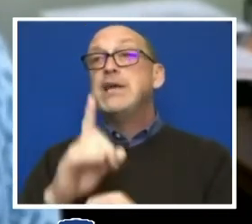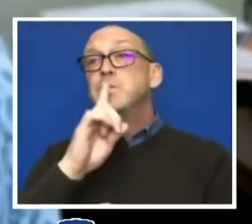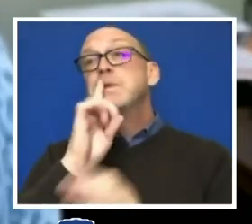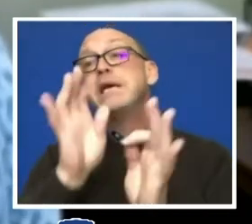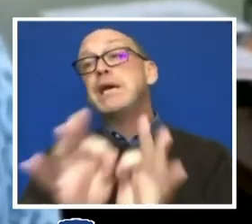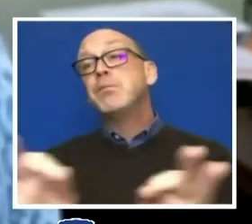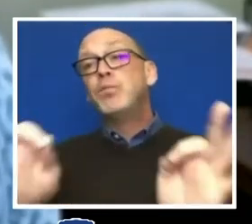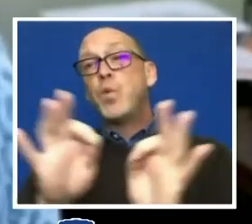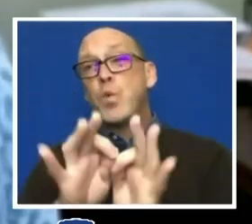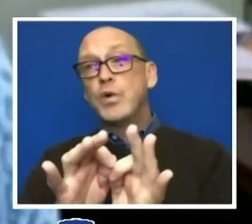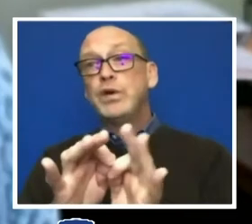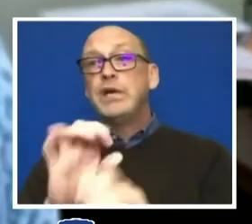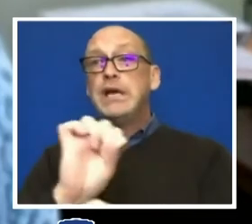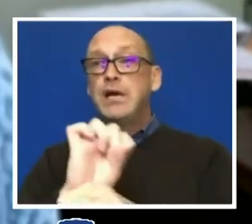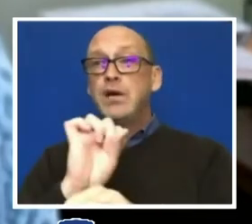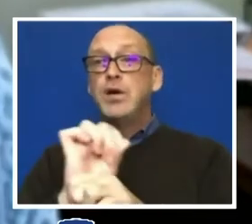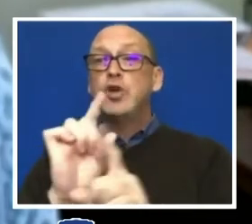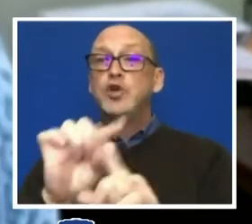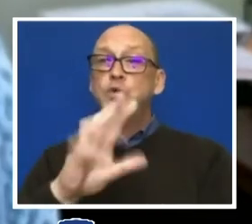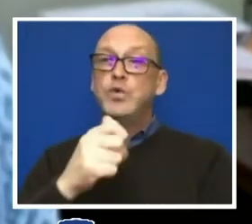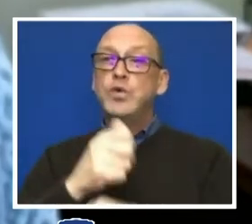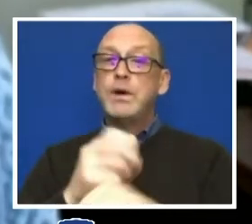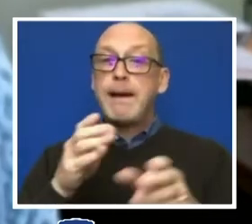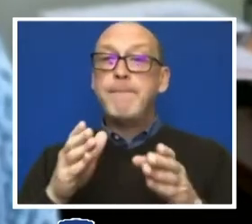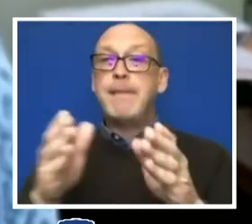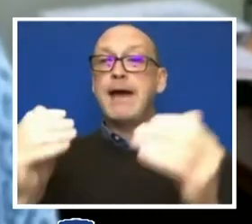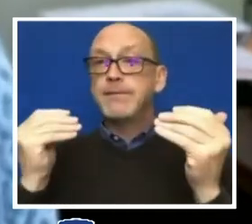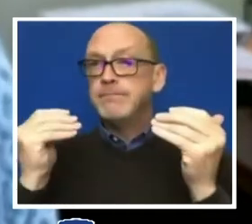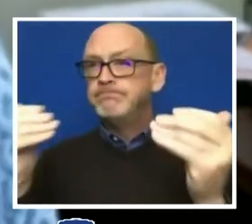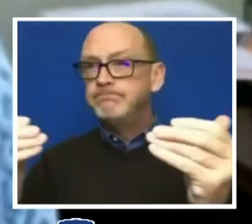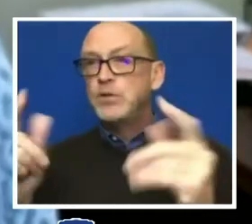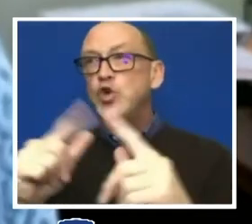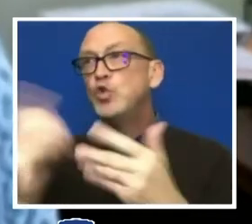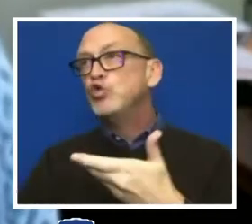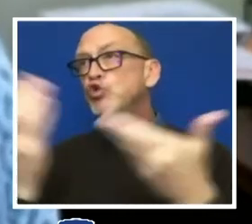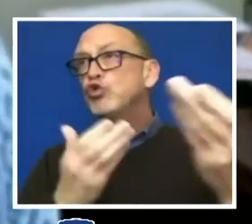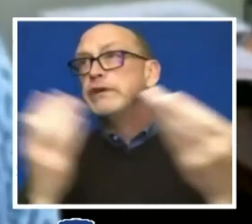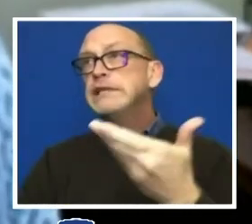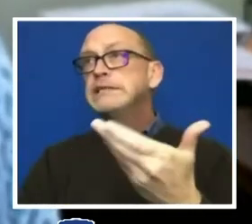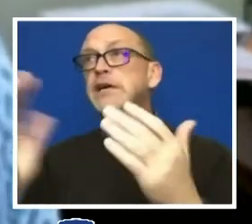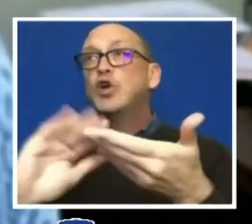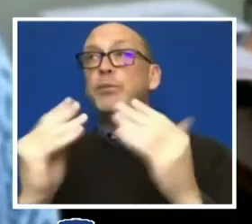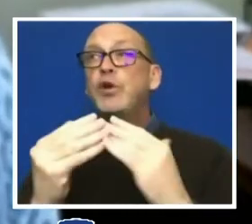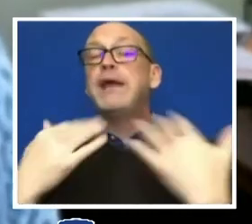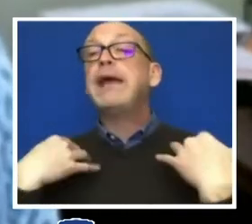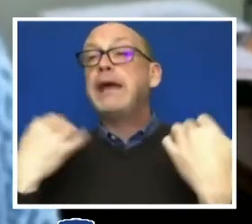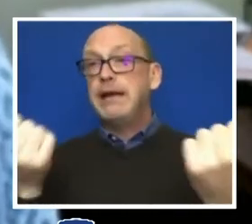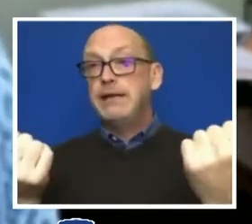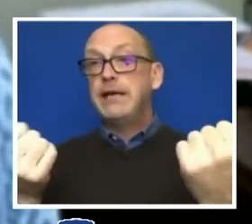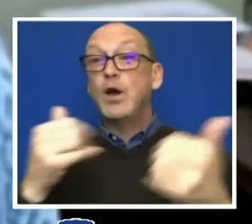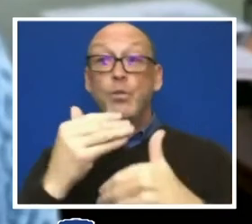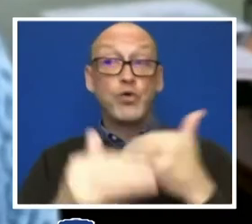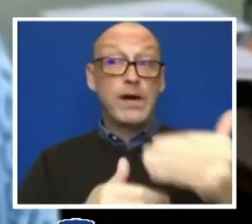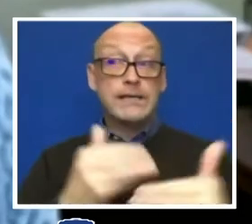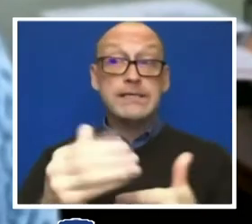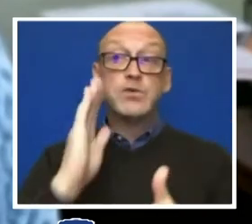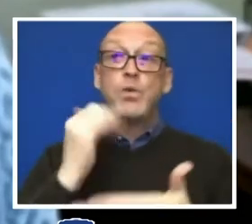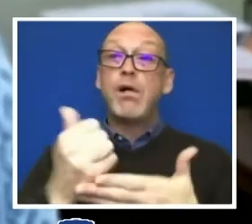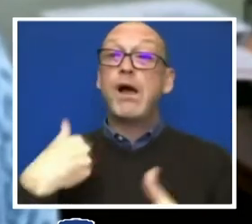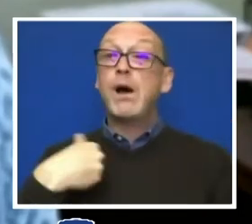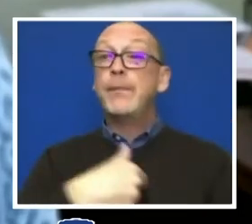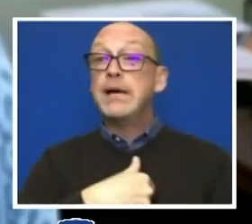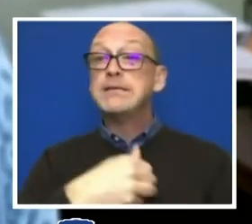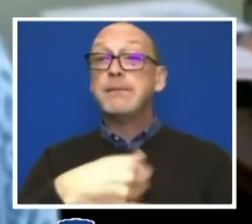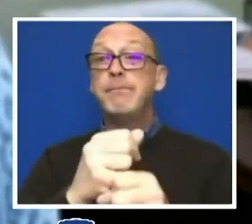necessary work to establish a path forward in service to community healing. These processes will aid us in making